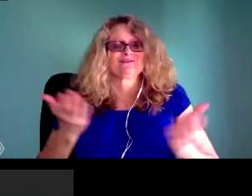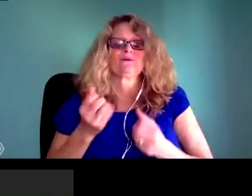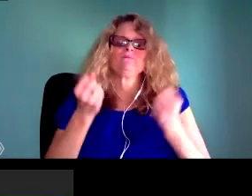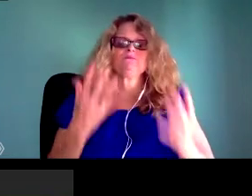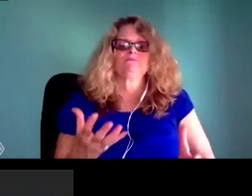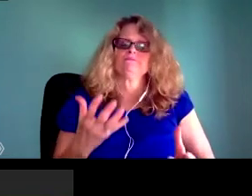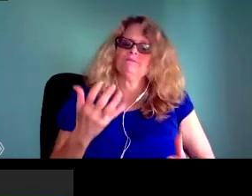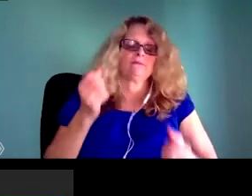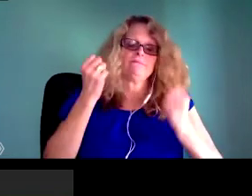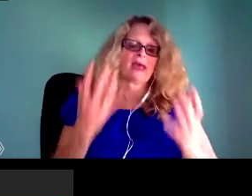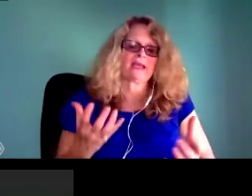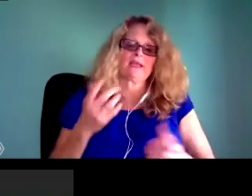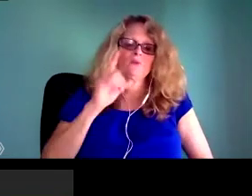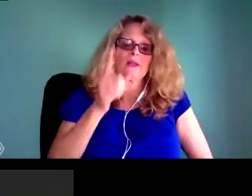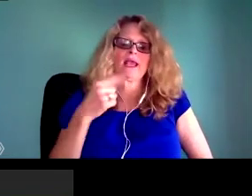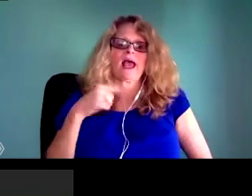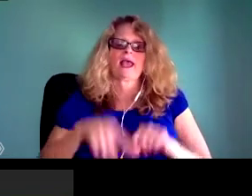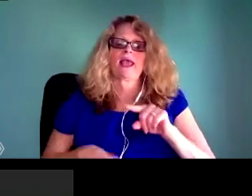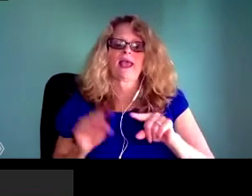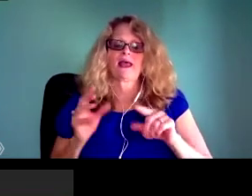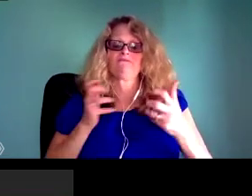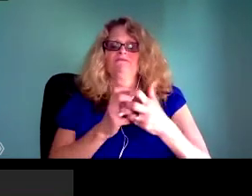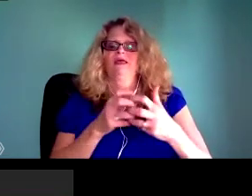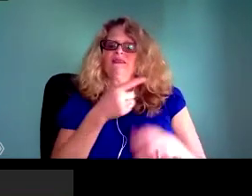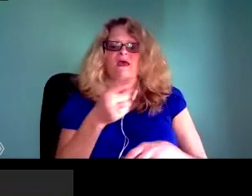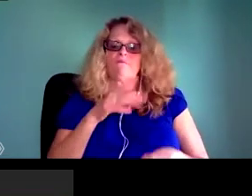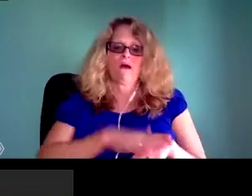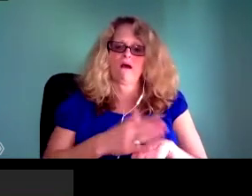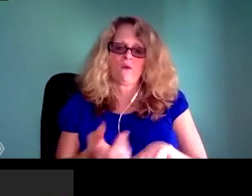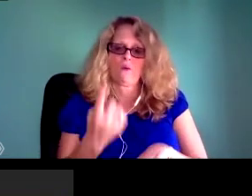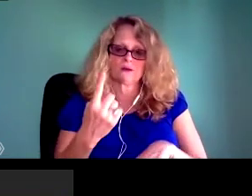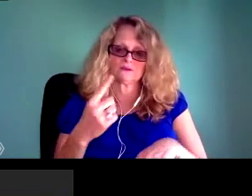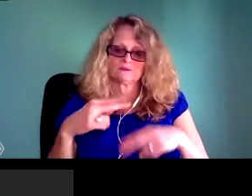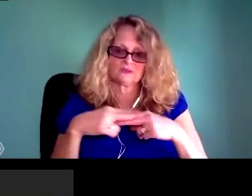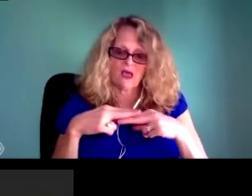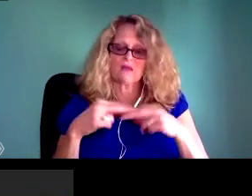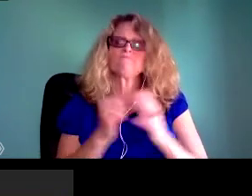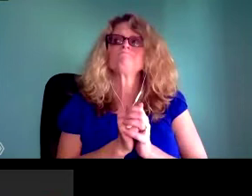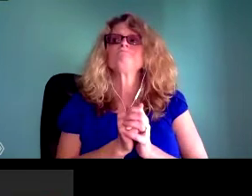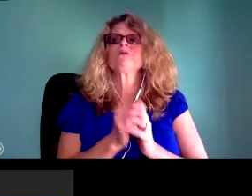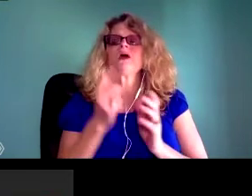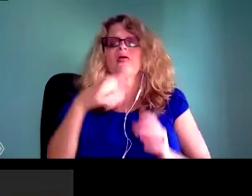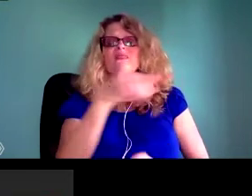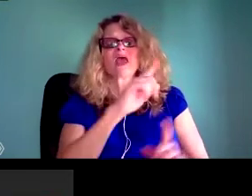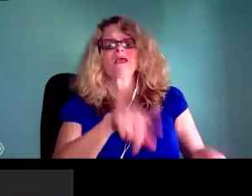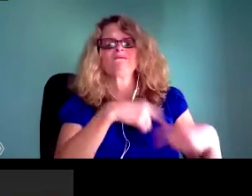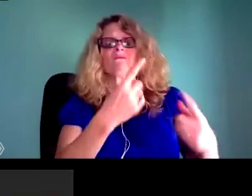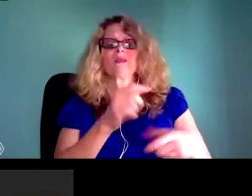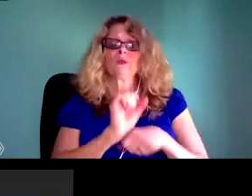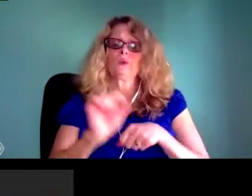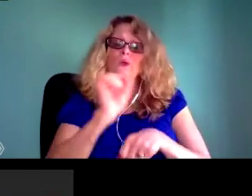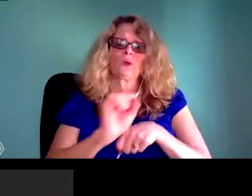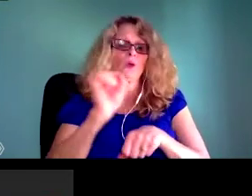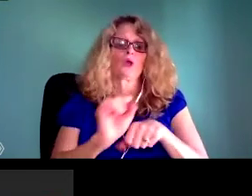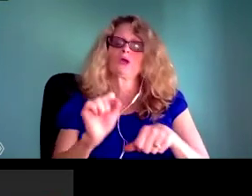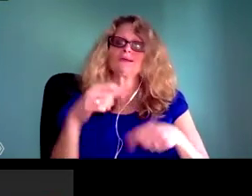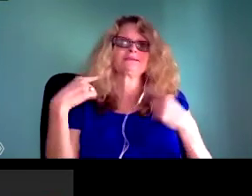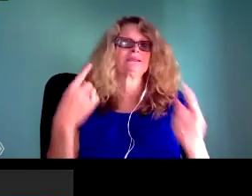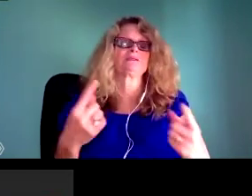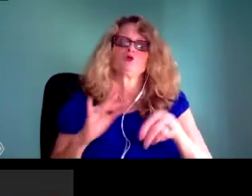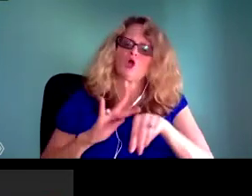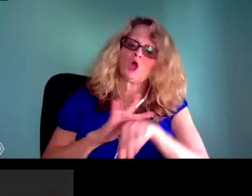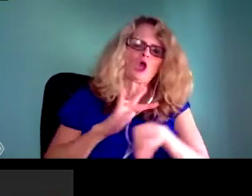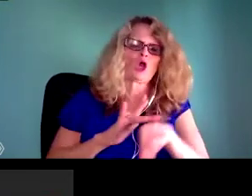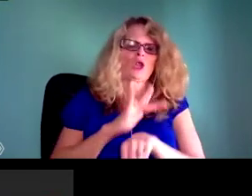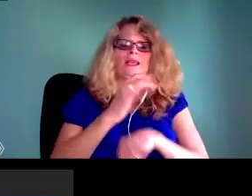Let me just say that I, you know, they kind of one of the marquee, let's say, dimensions of my